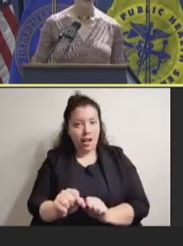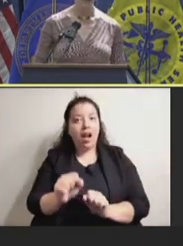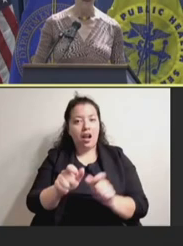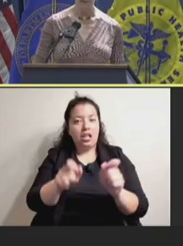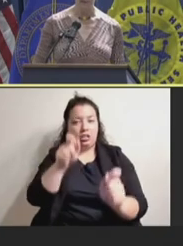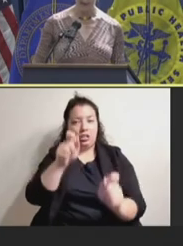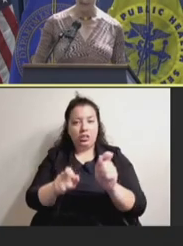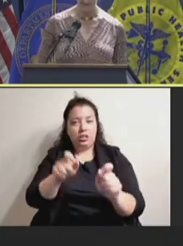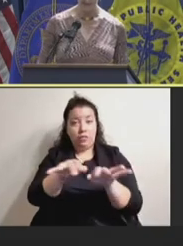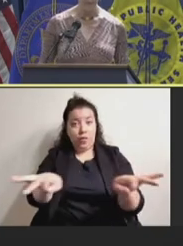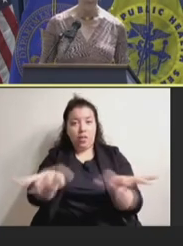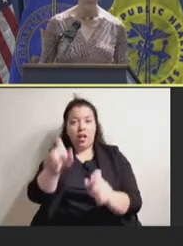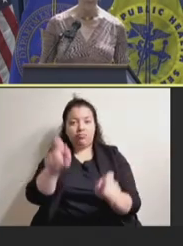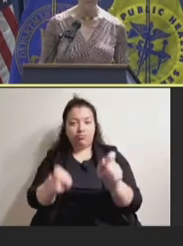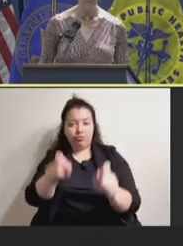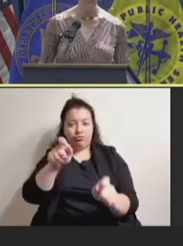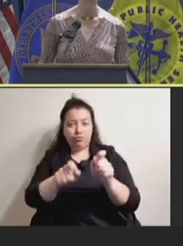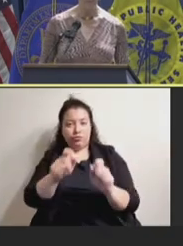thermostability of the vaccines.